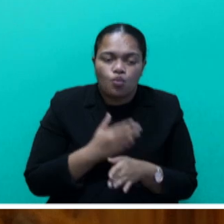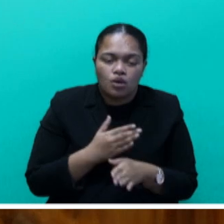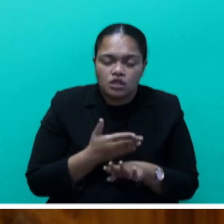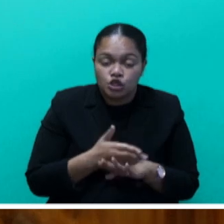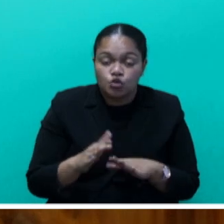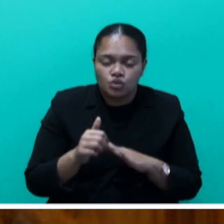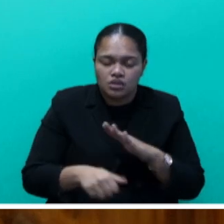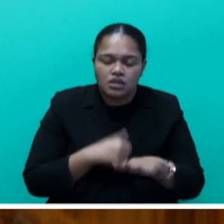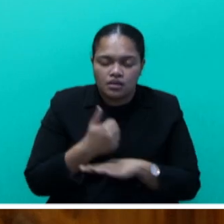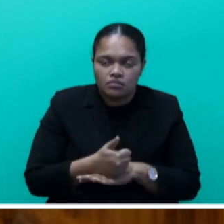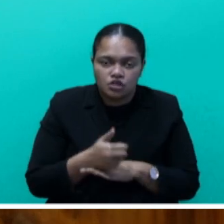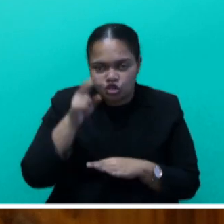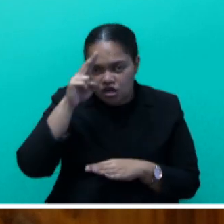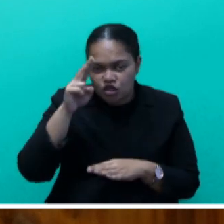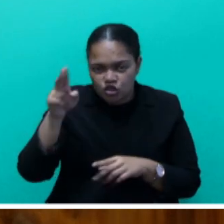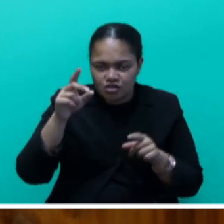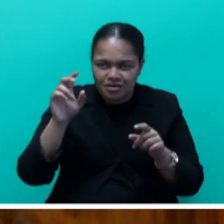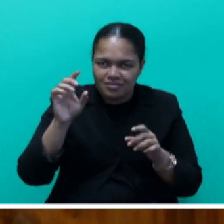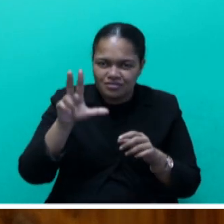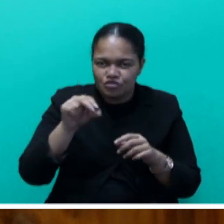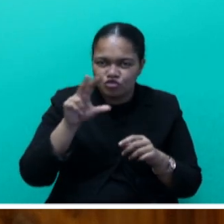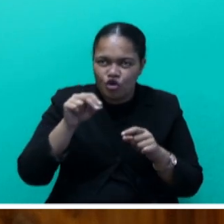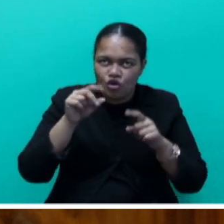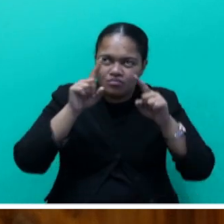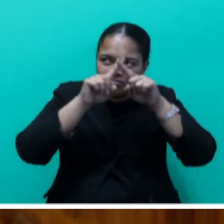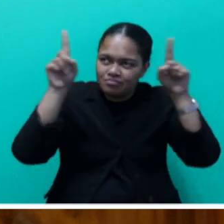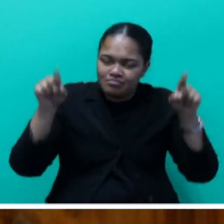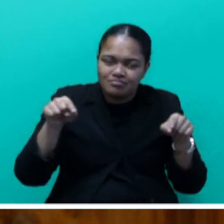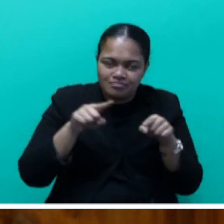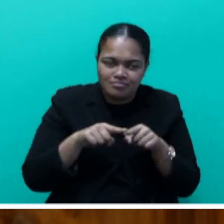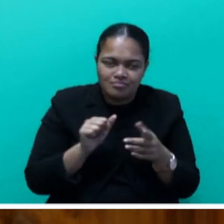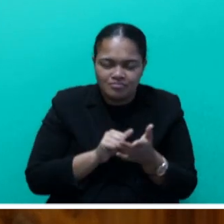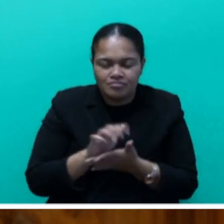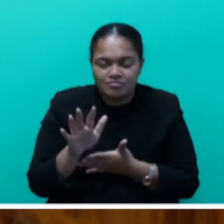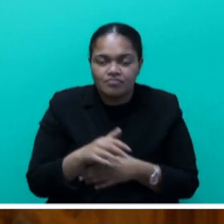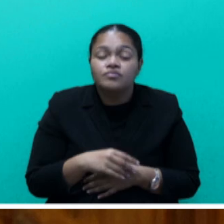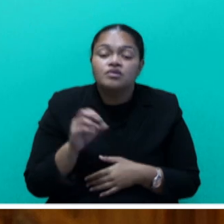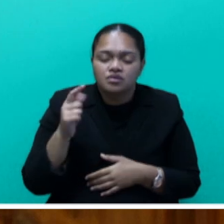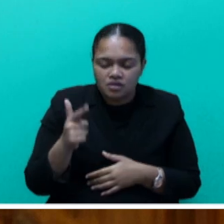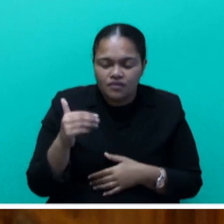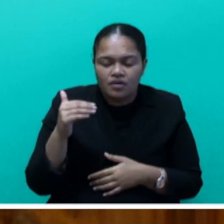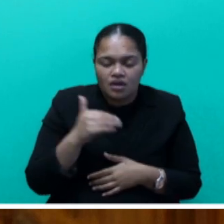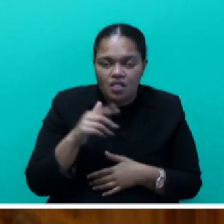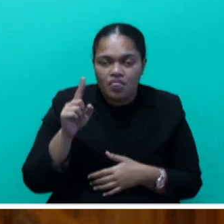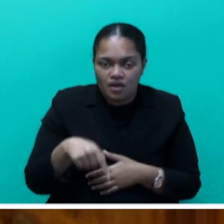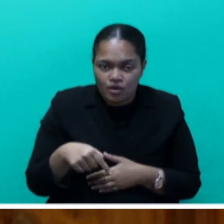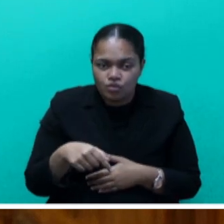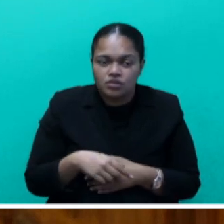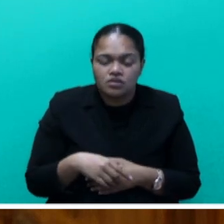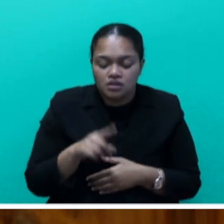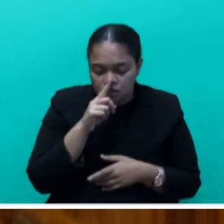National Art Gallery. The Fiji Museum has been allocated $700,000 to look into the